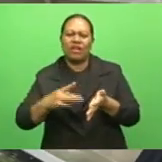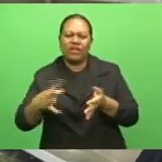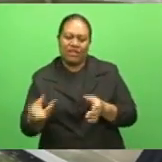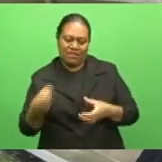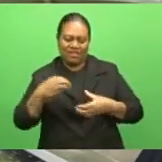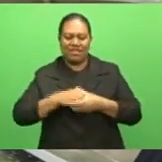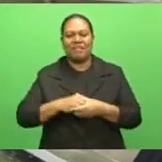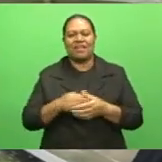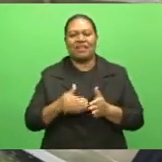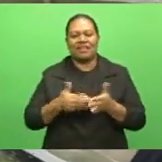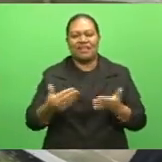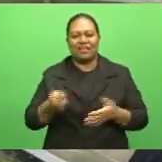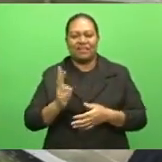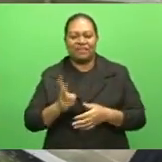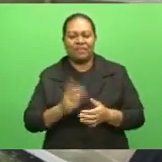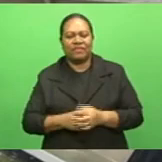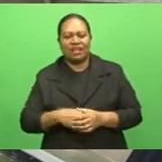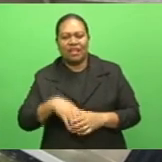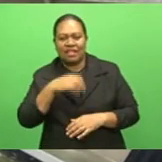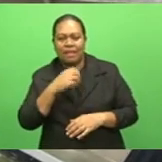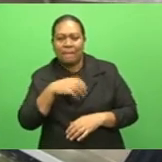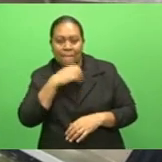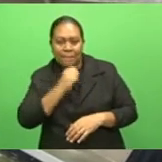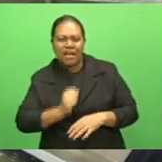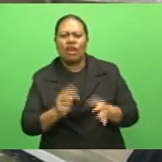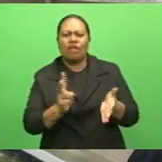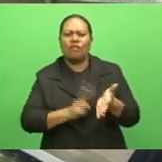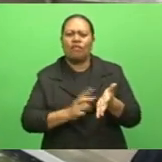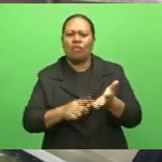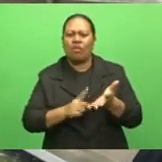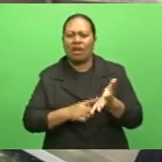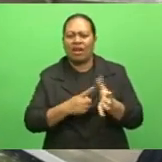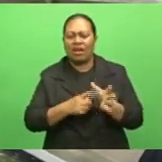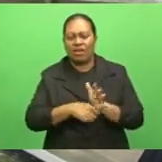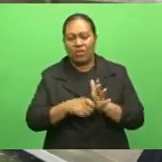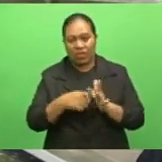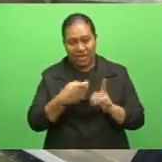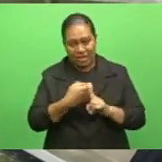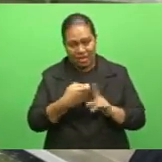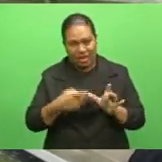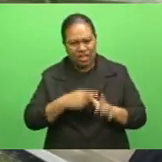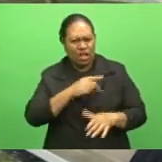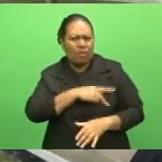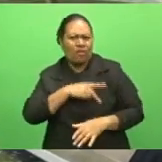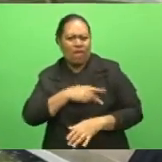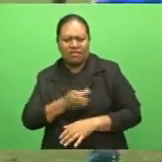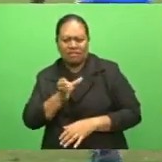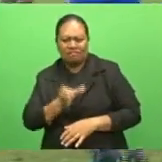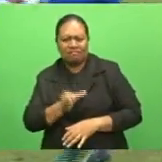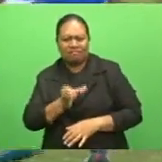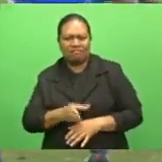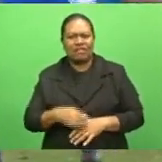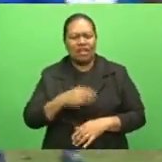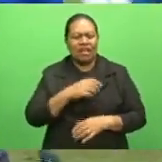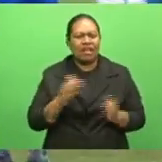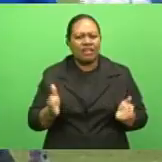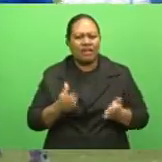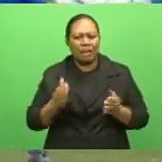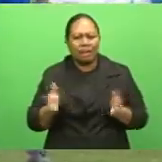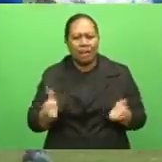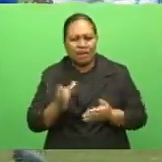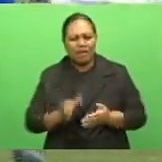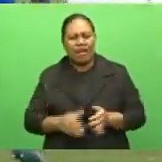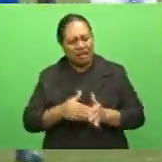A high-profile player like Vularika, we are glad that he now has